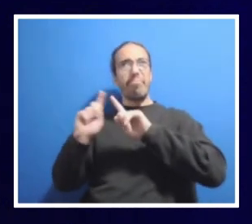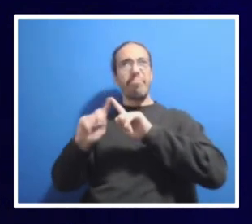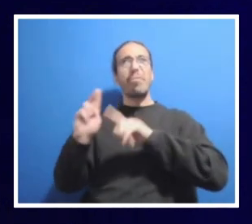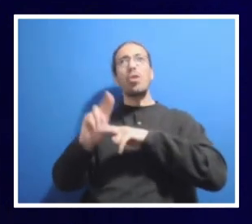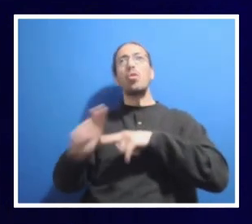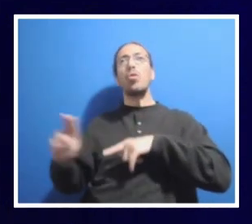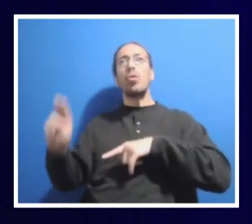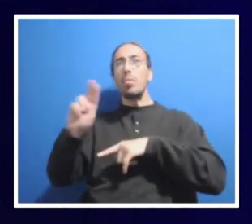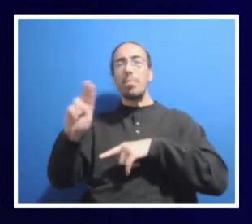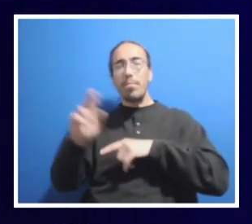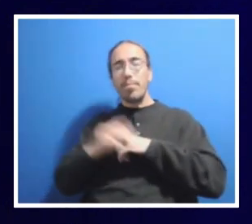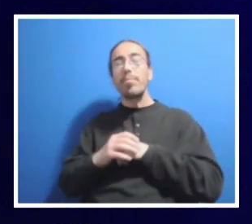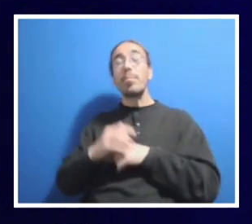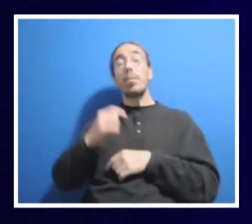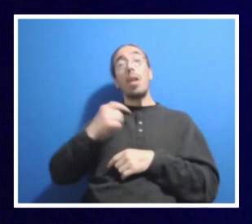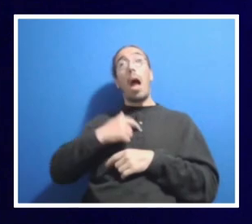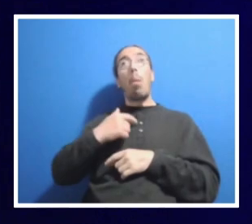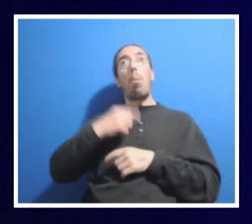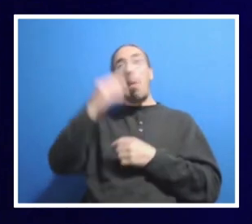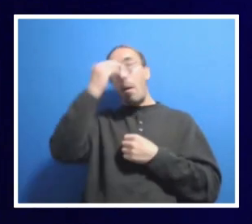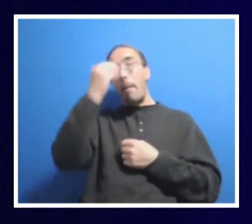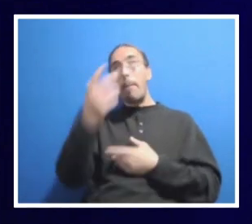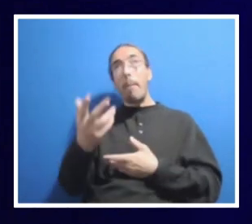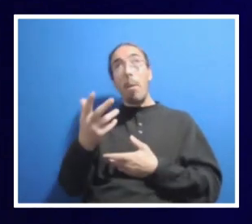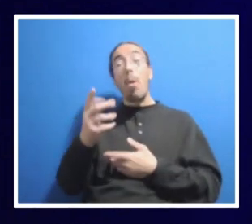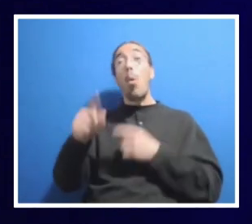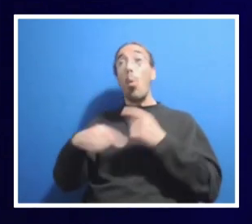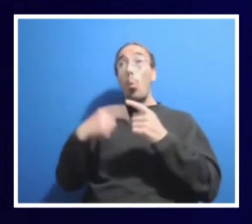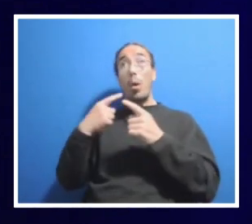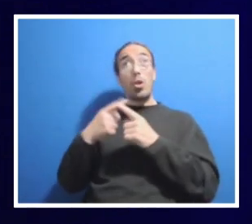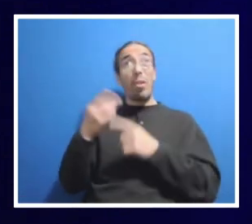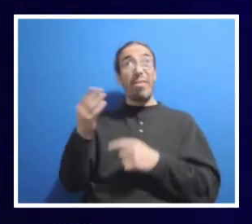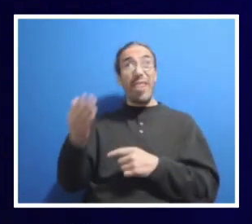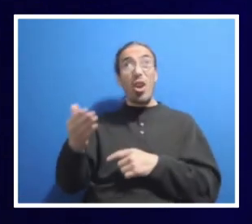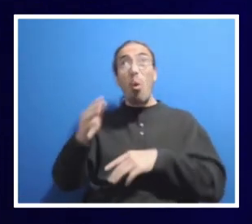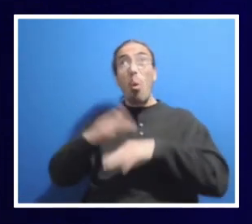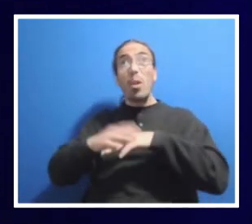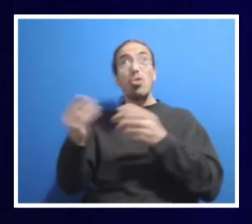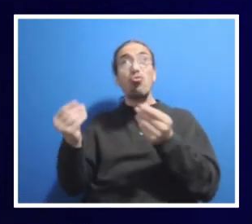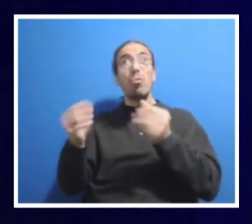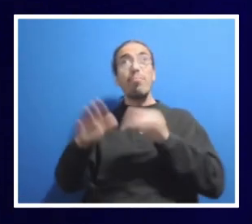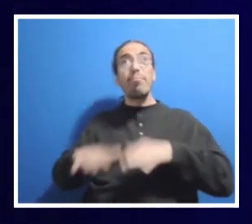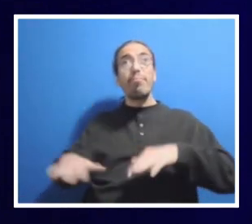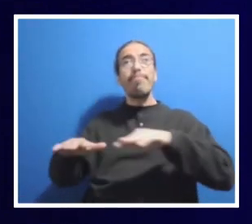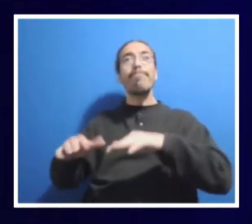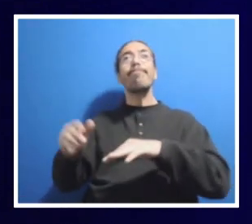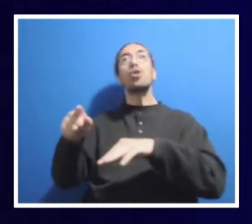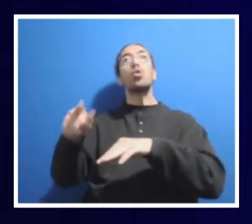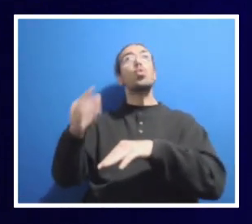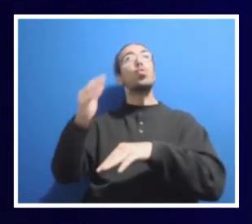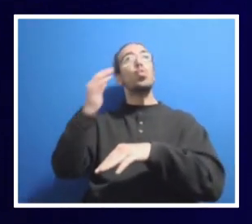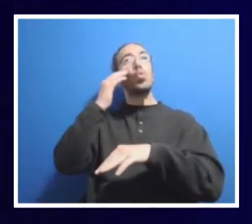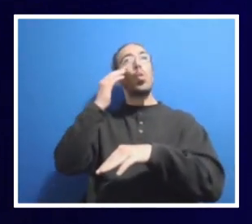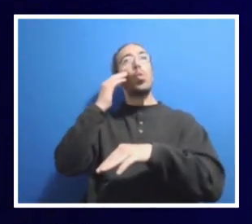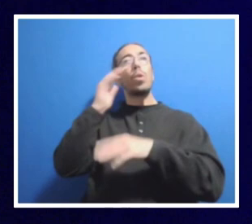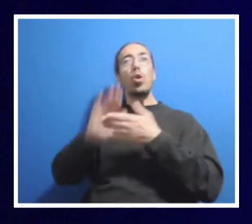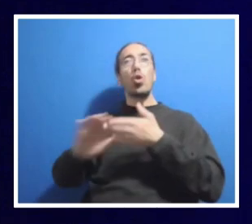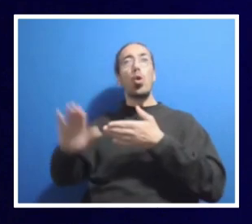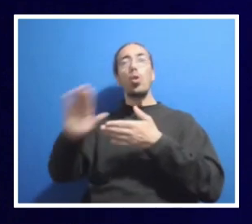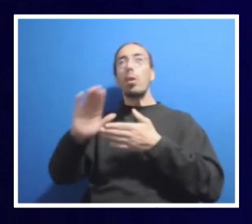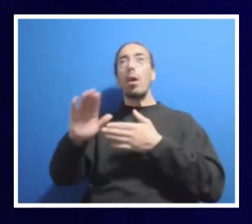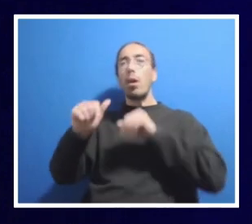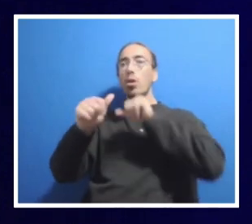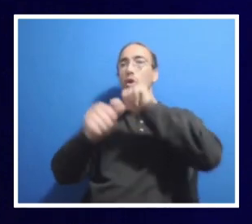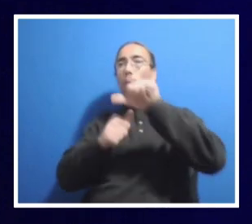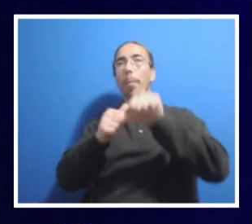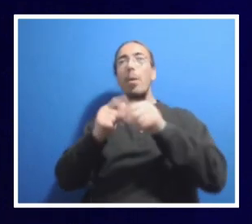I will tell you that when you are there on the ground, you realize these campuses are the social, economic,